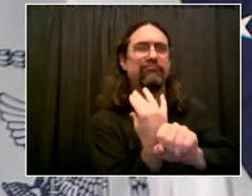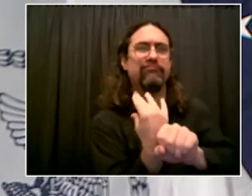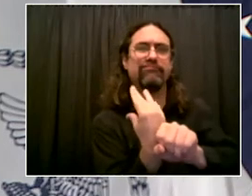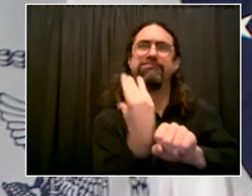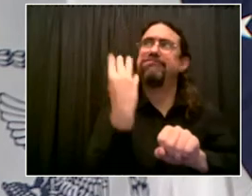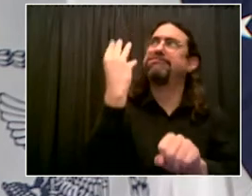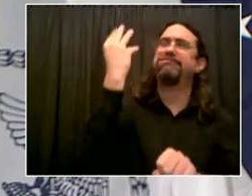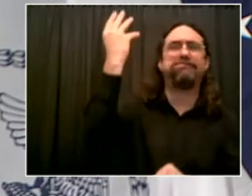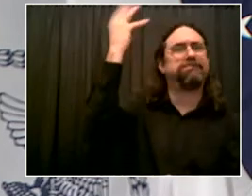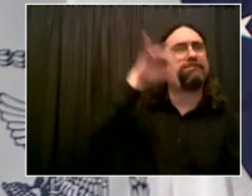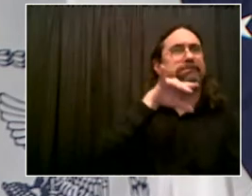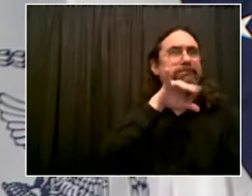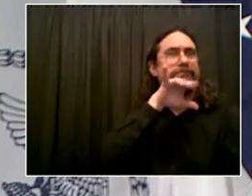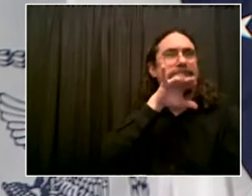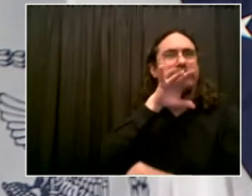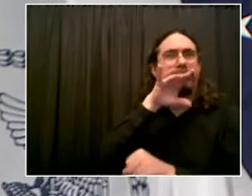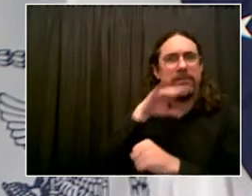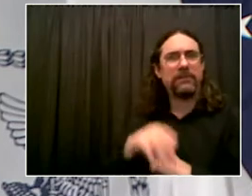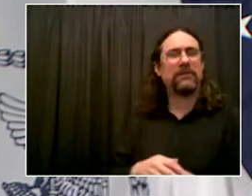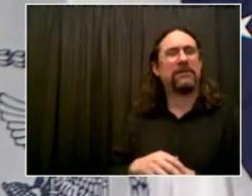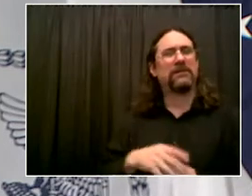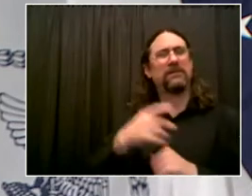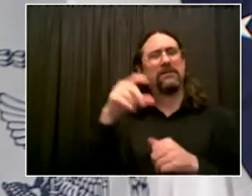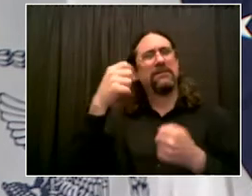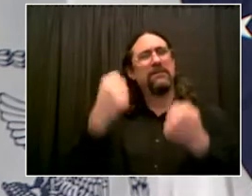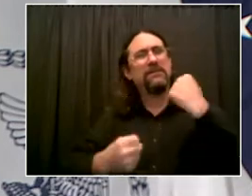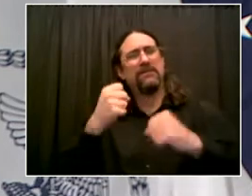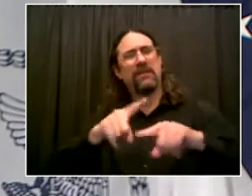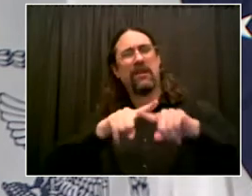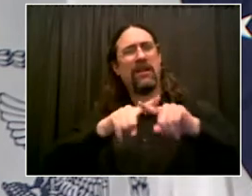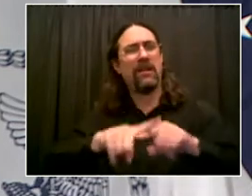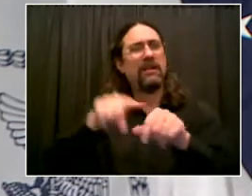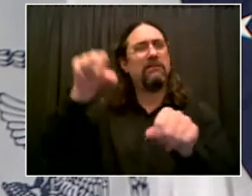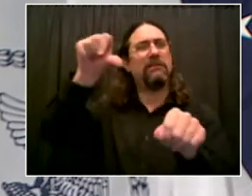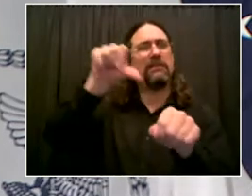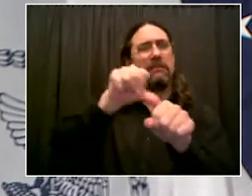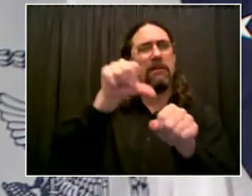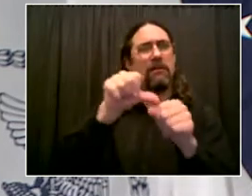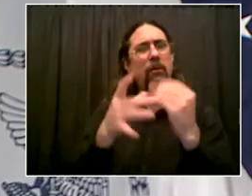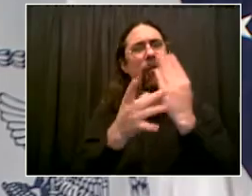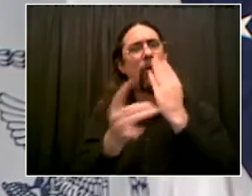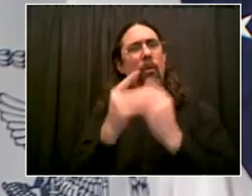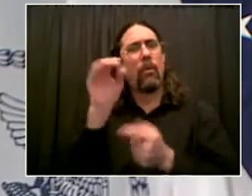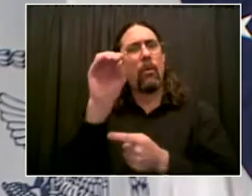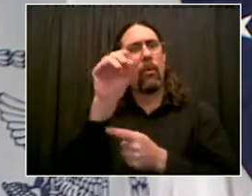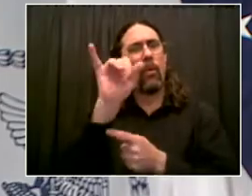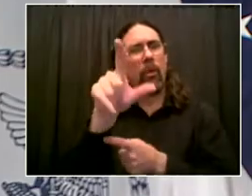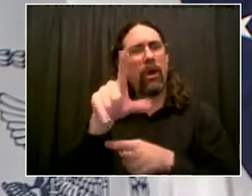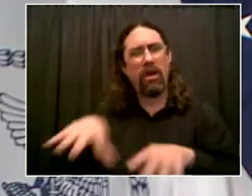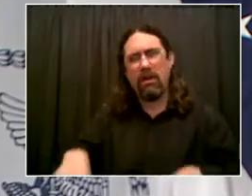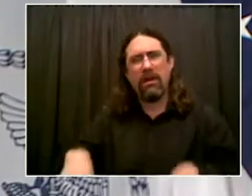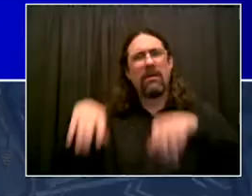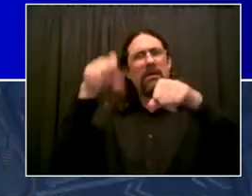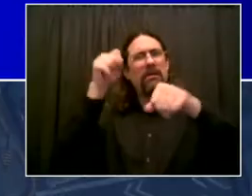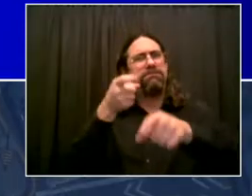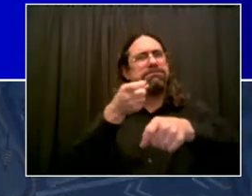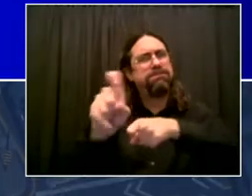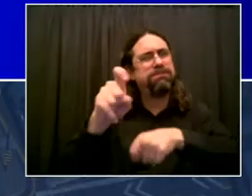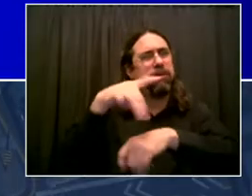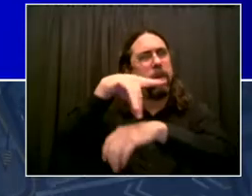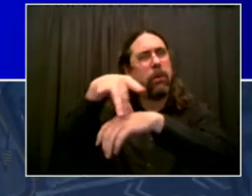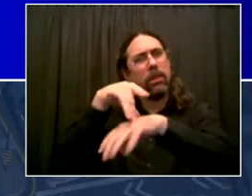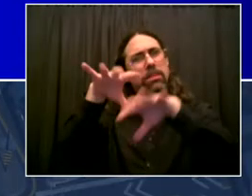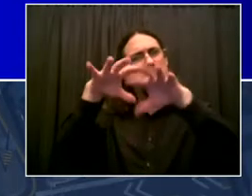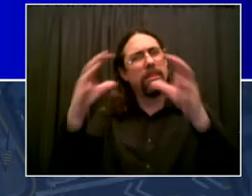our dependence on fossil fuels. So that means doing everything we can to make mass transit work, to make bicycling work.